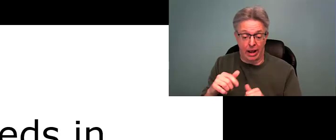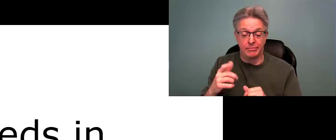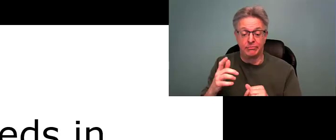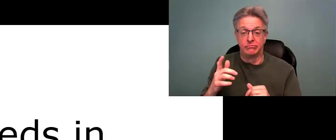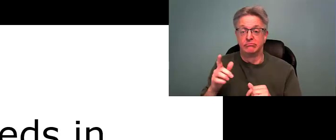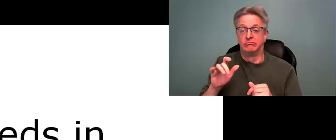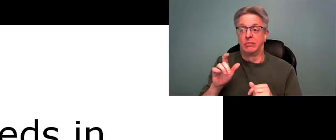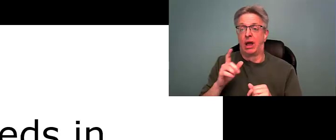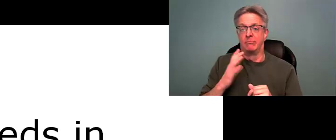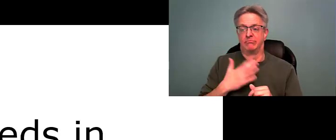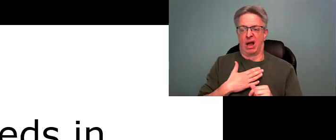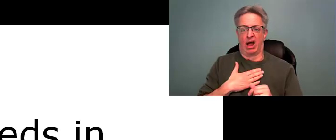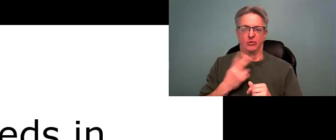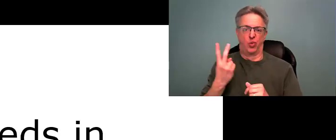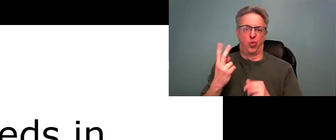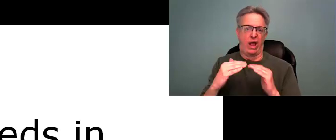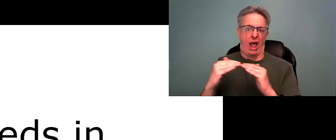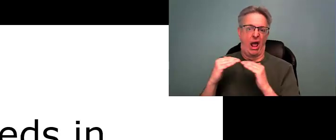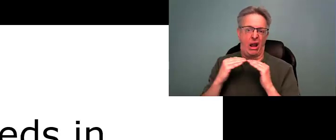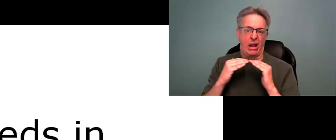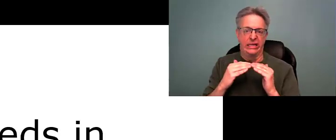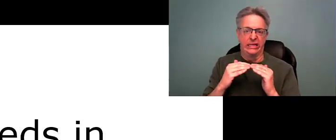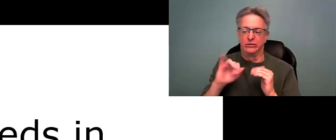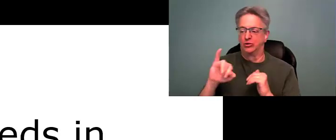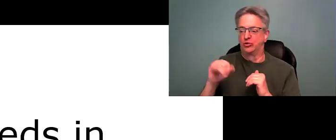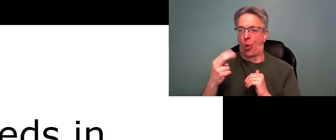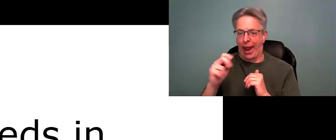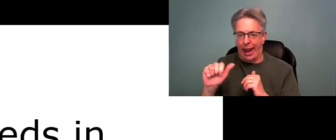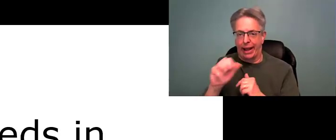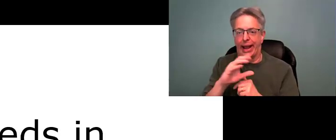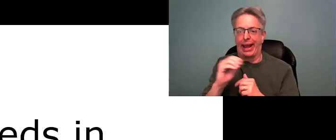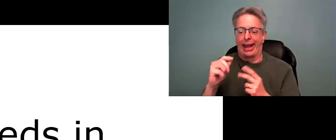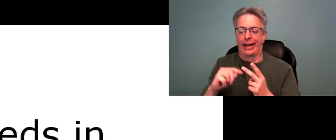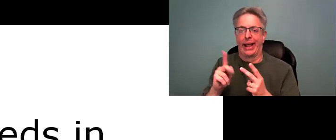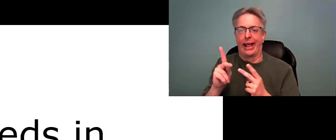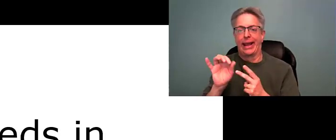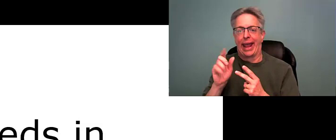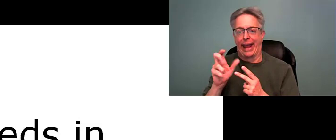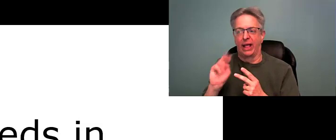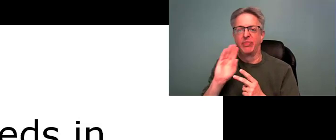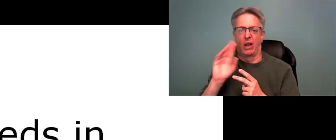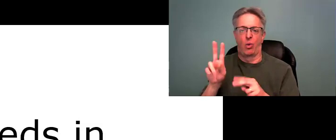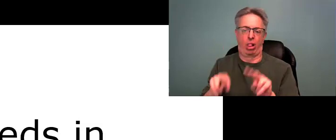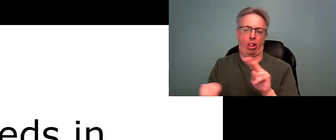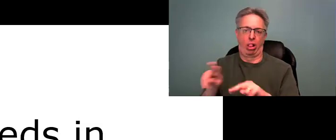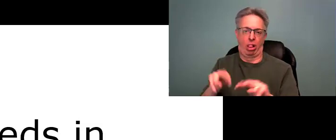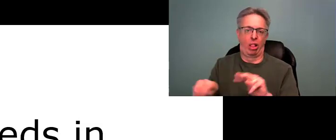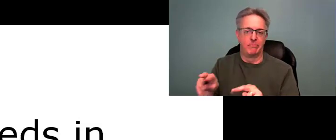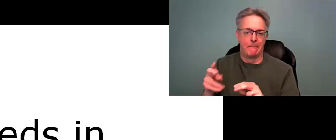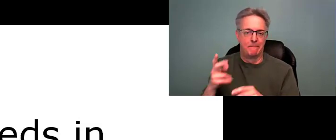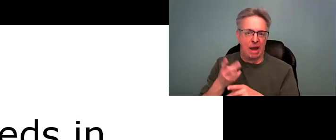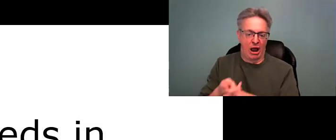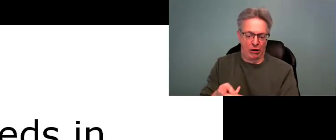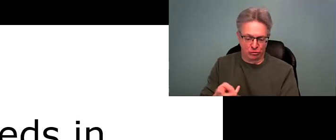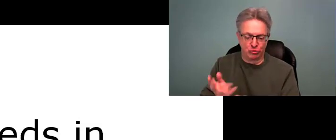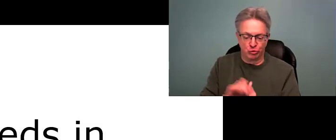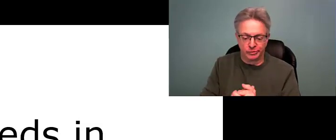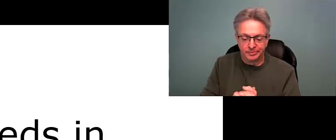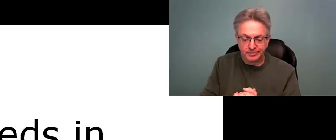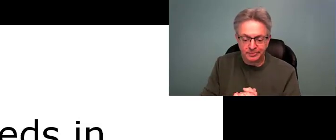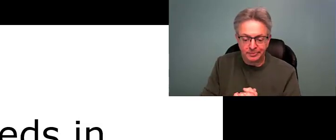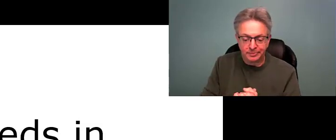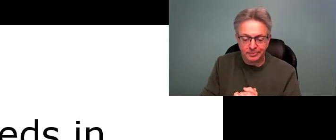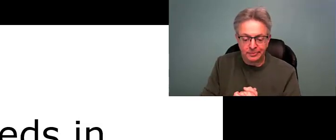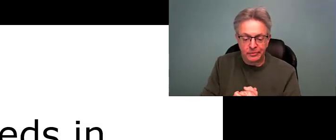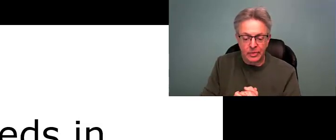anonymous, and those questions will be read by the event host, my colleague Johanna and Caitlin. They will go ahead and take a look